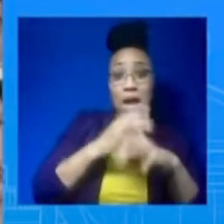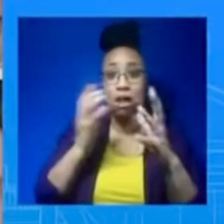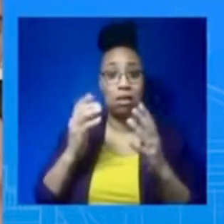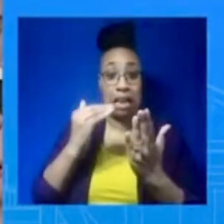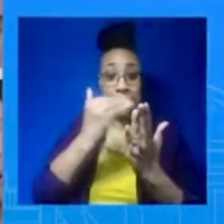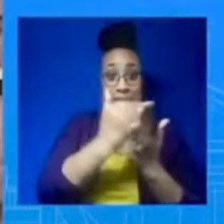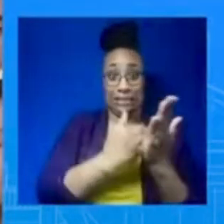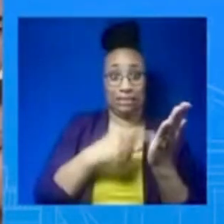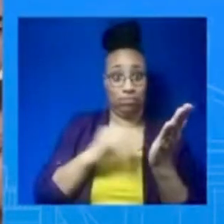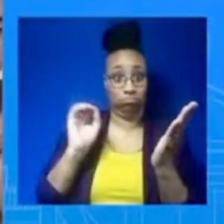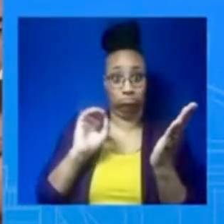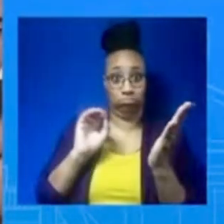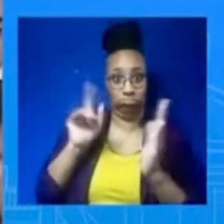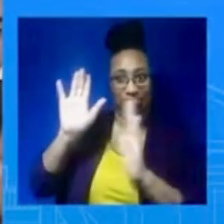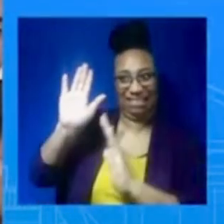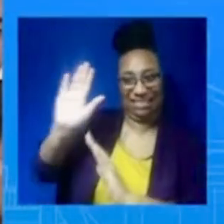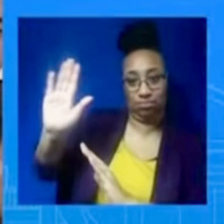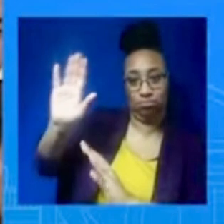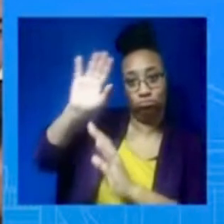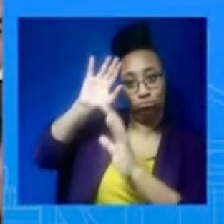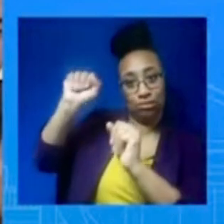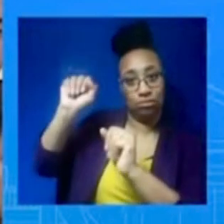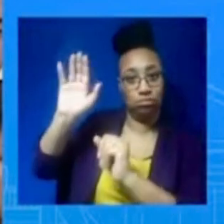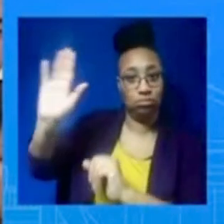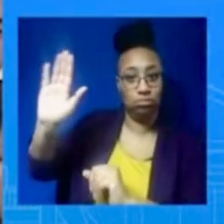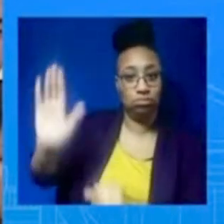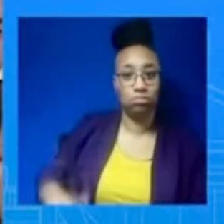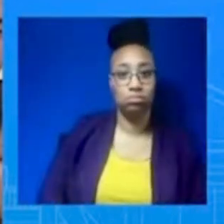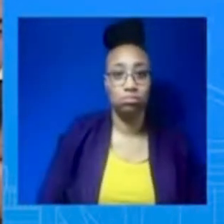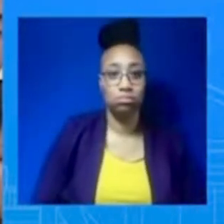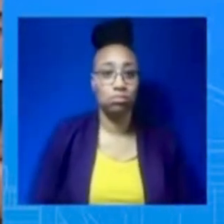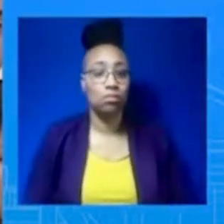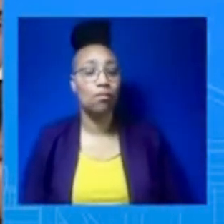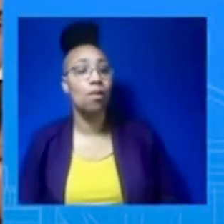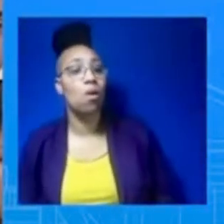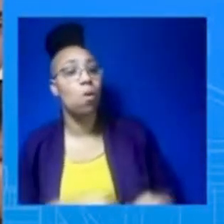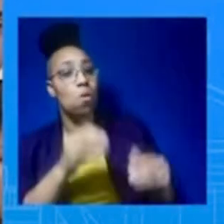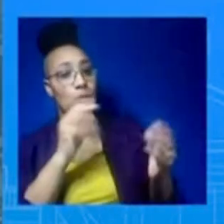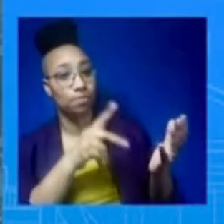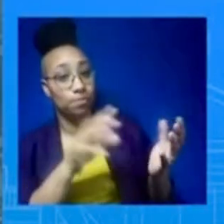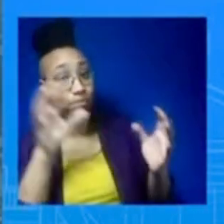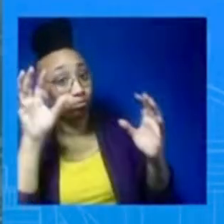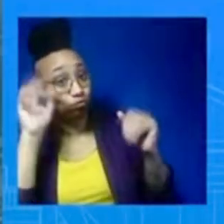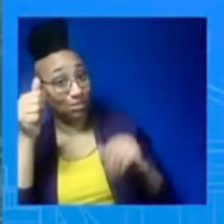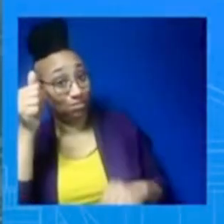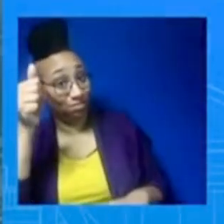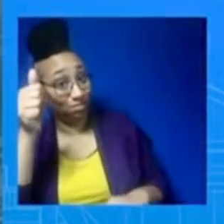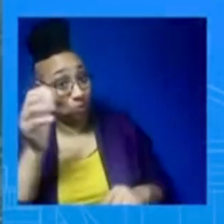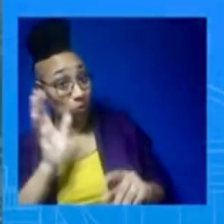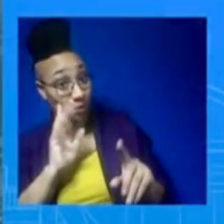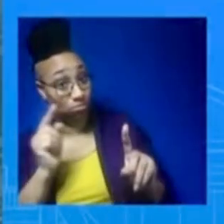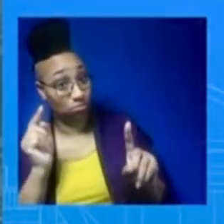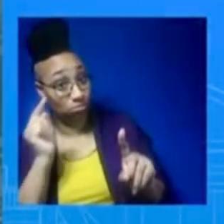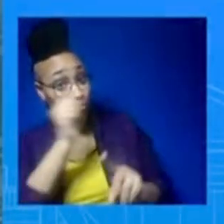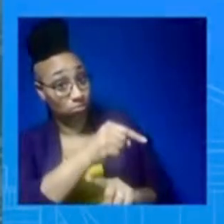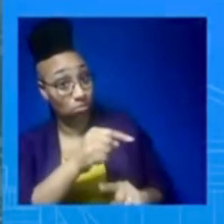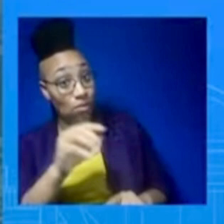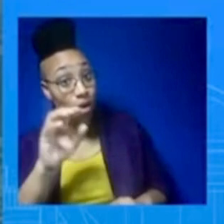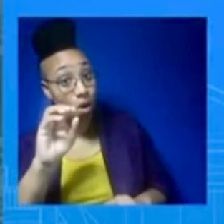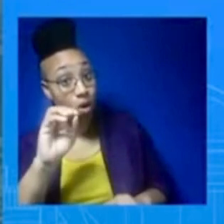And separately, are there any plans for the President to visit Ohio in light of the train wreck? So, as you know, the EPA Administrator